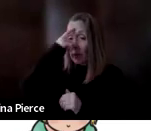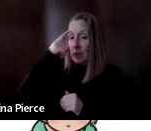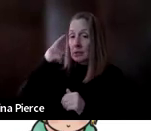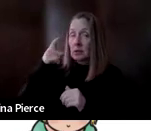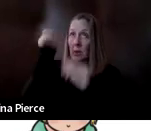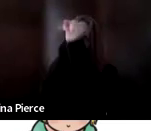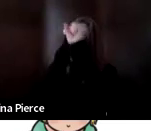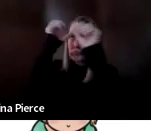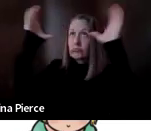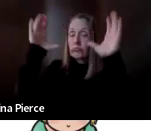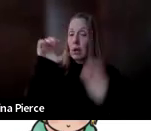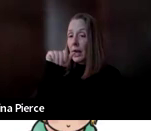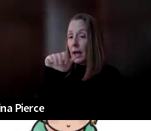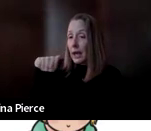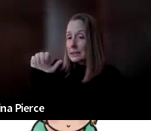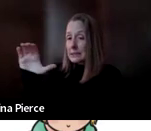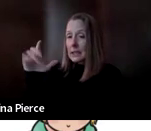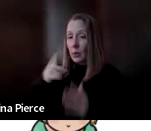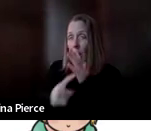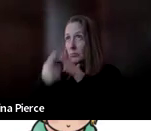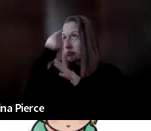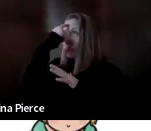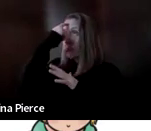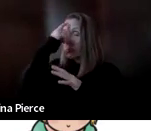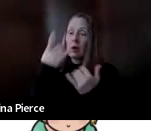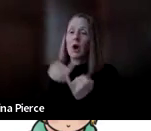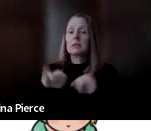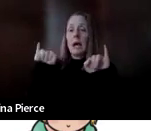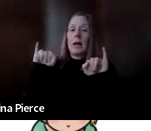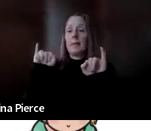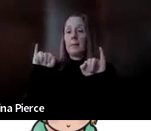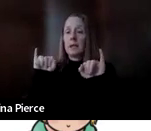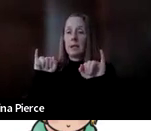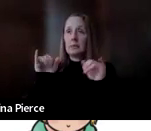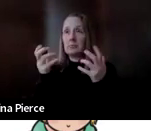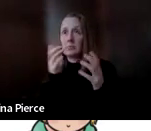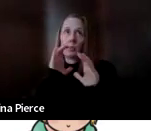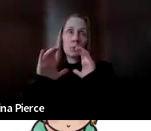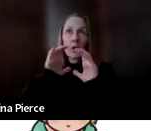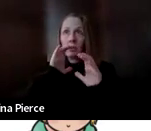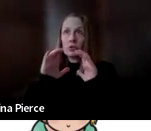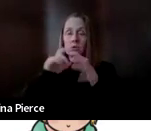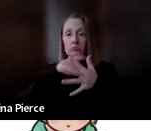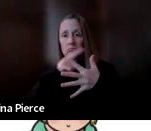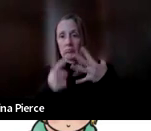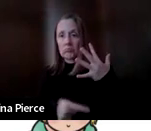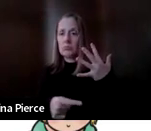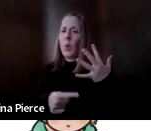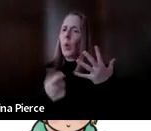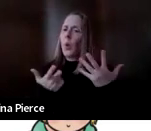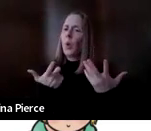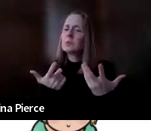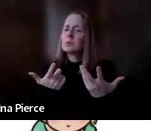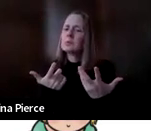participation and social connection and autonomy and independence. And those are the big reasons why we want